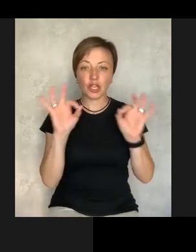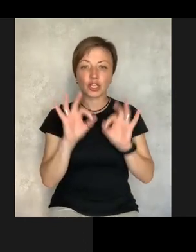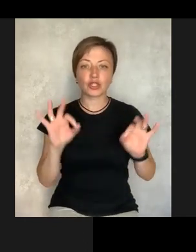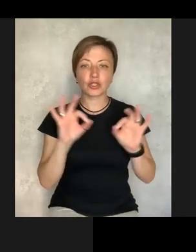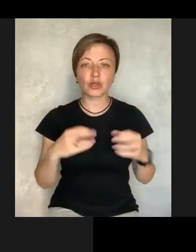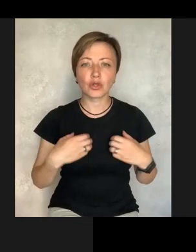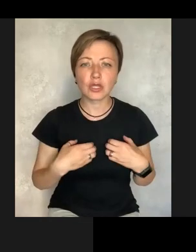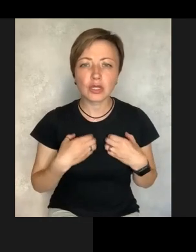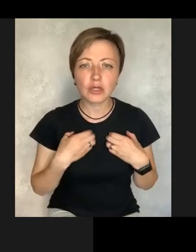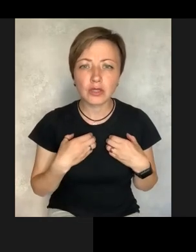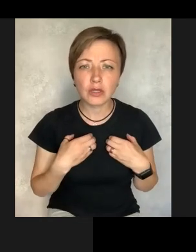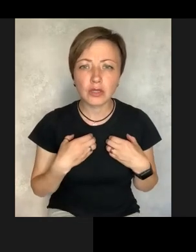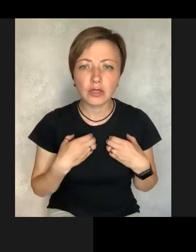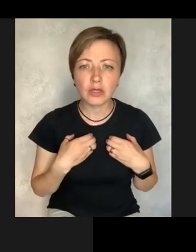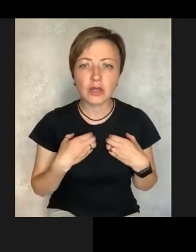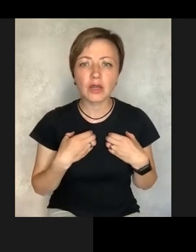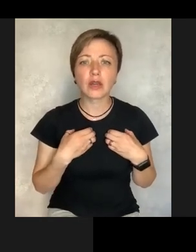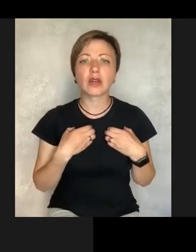Everything's fine? It's okay.